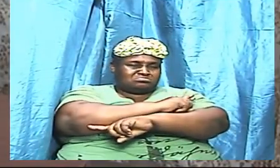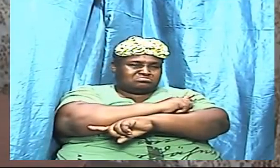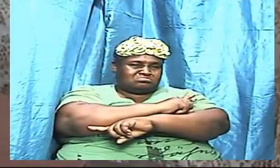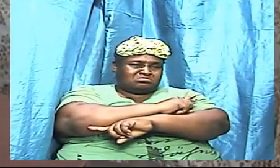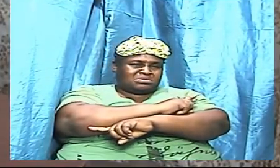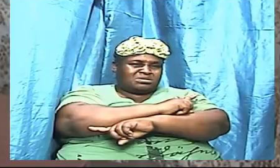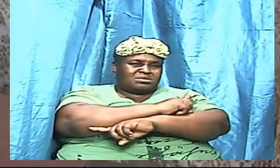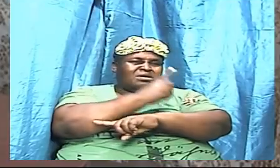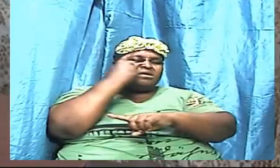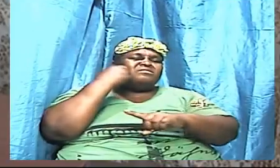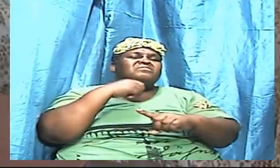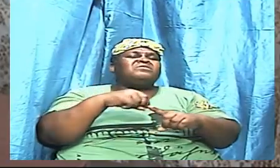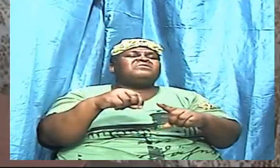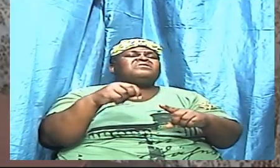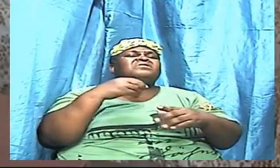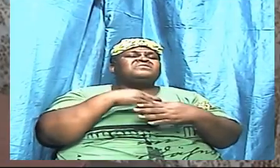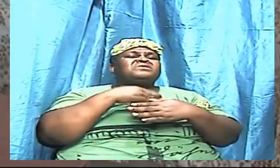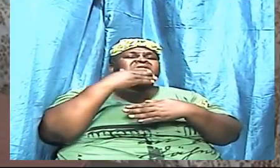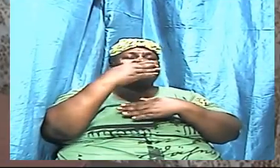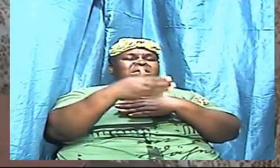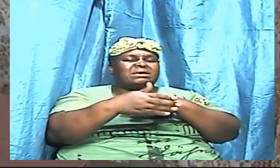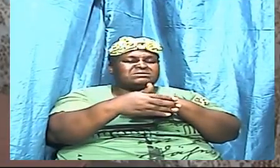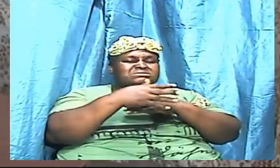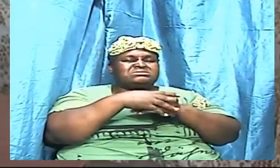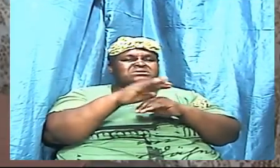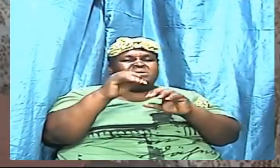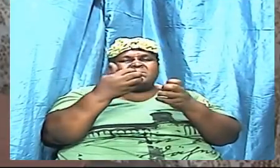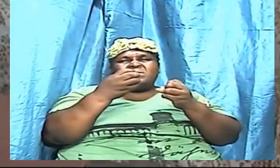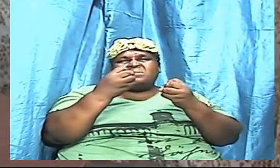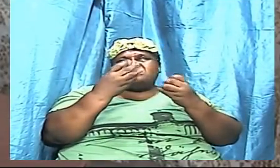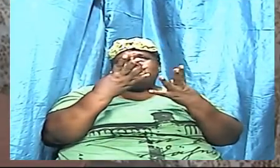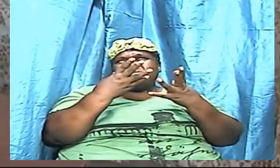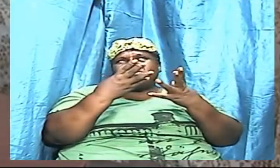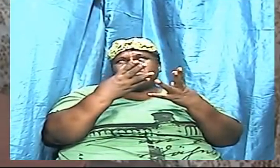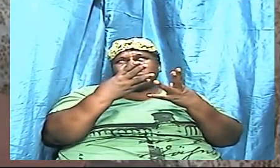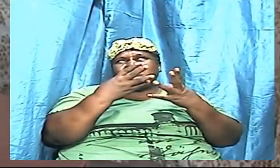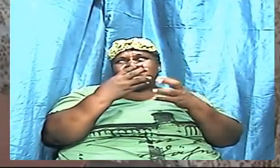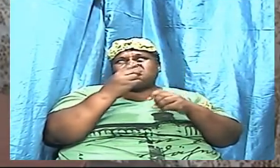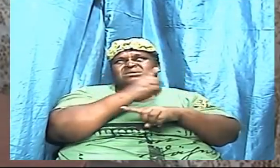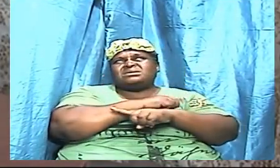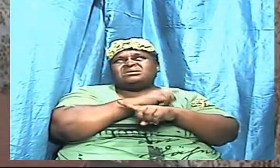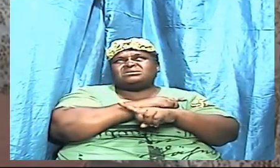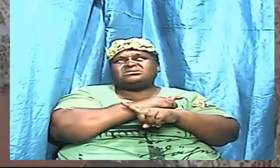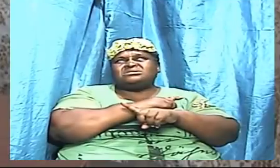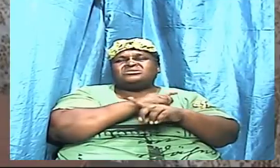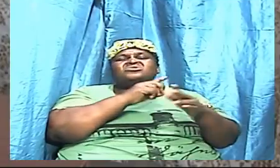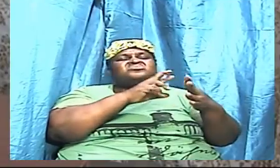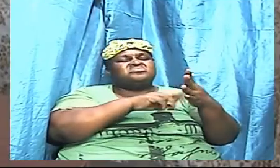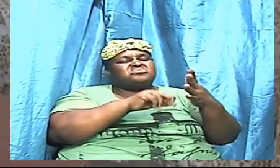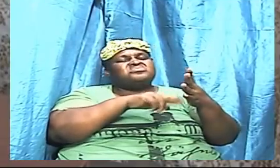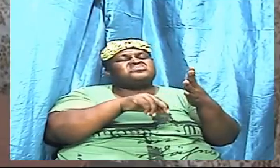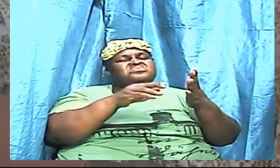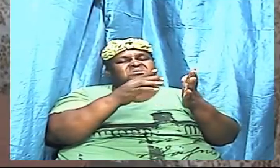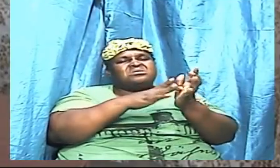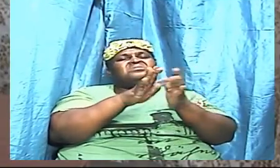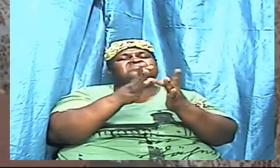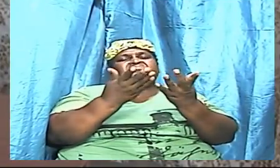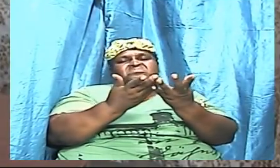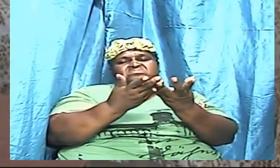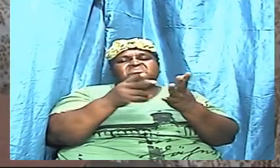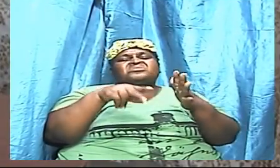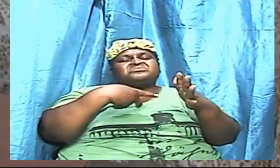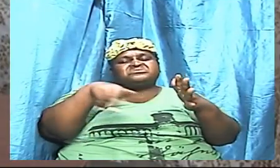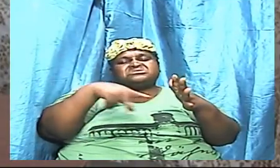for the next how many days it will take to go through the book of Psalms I